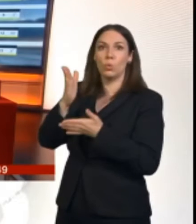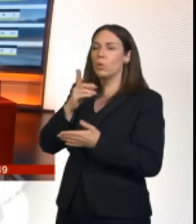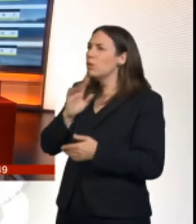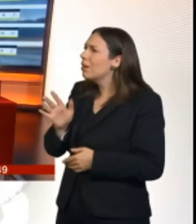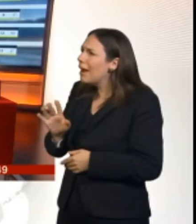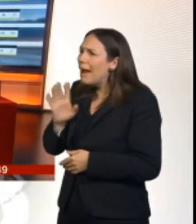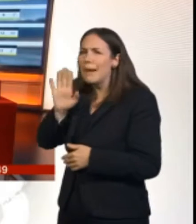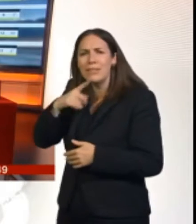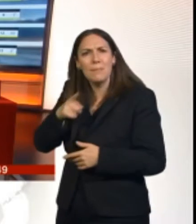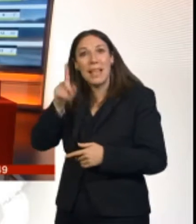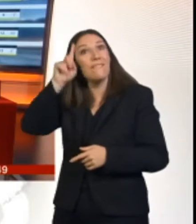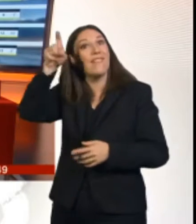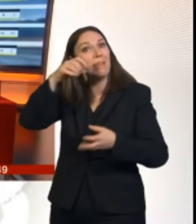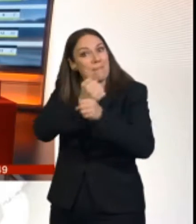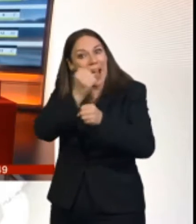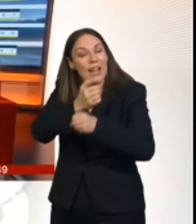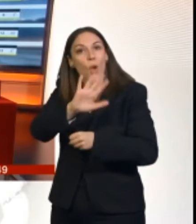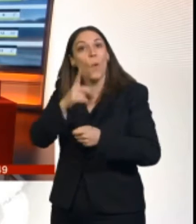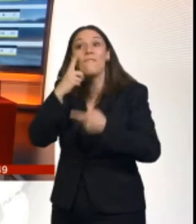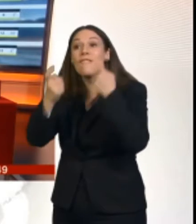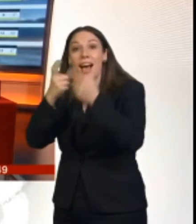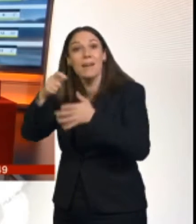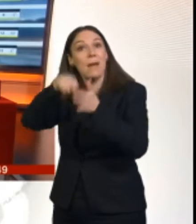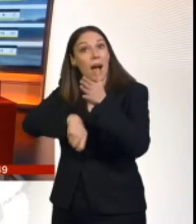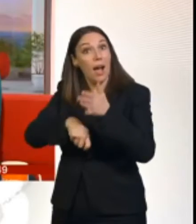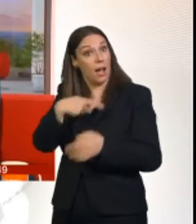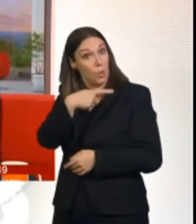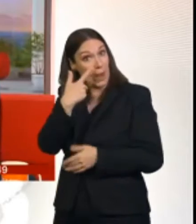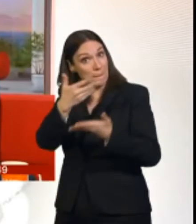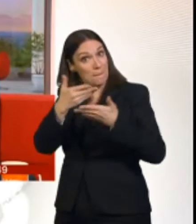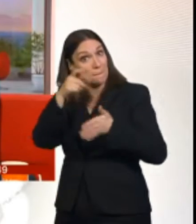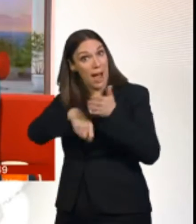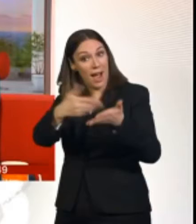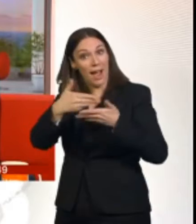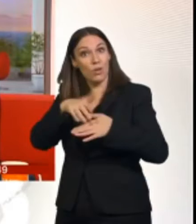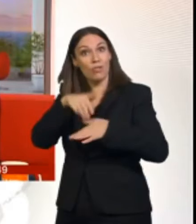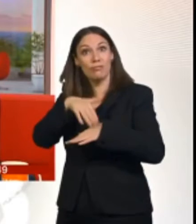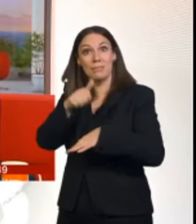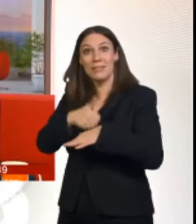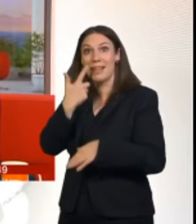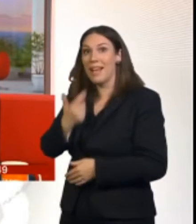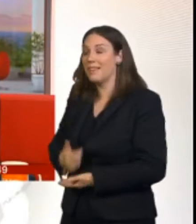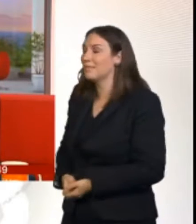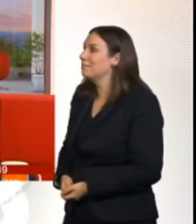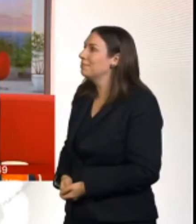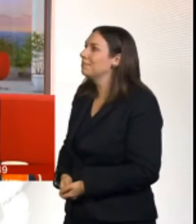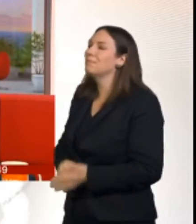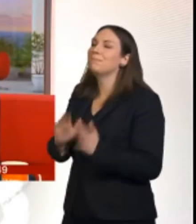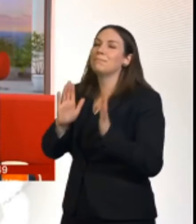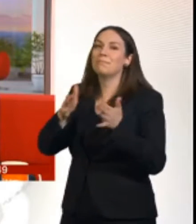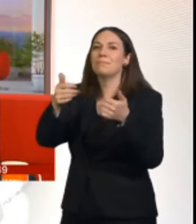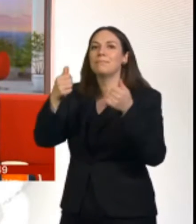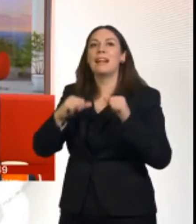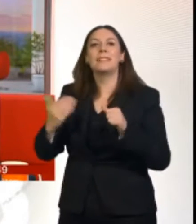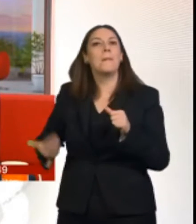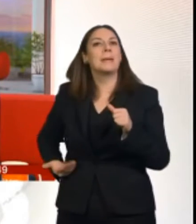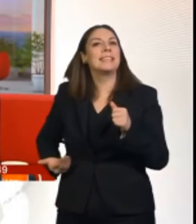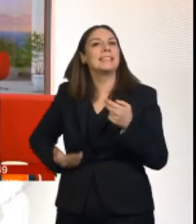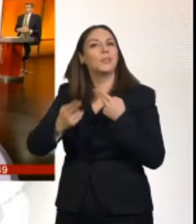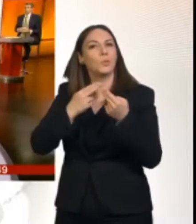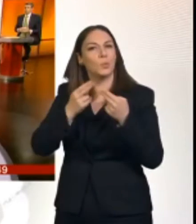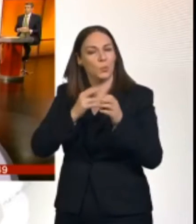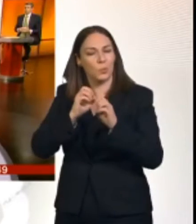say I'm going to invent one, I said I'm going to find one. Oh, find one. You can buy me one. Let's move on to the business news. Ben's got, and now this story is,